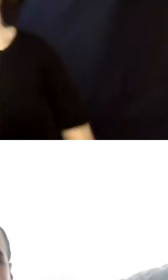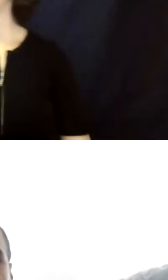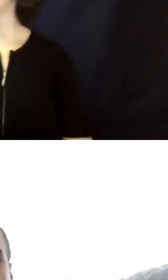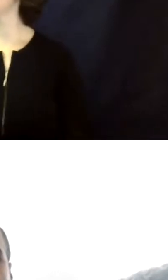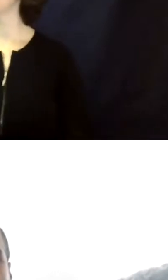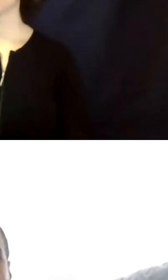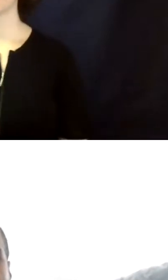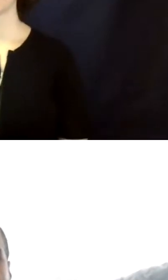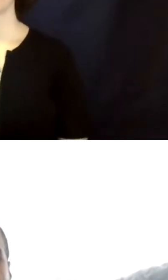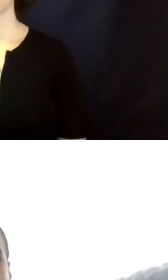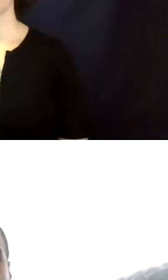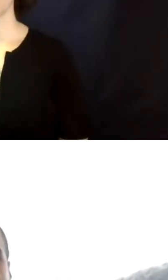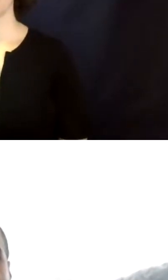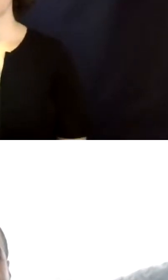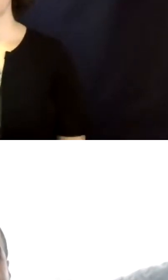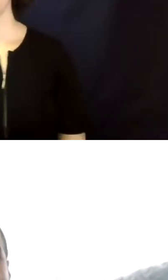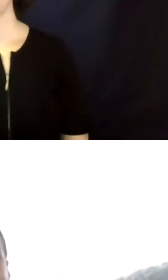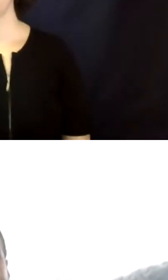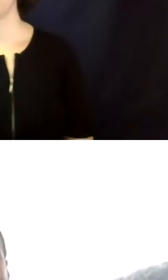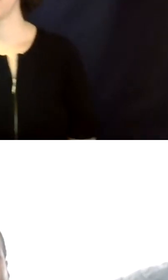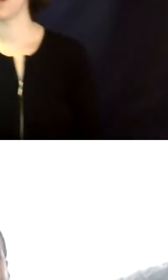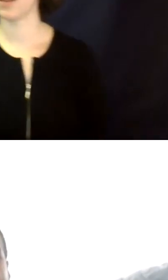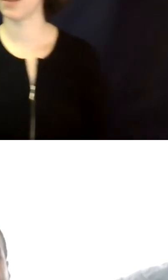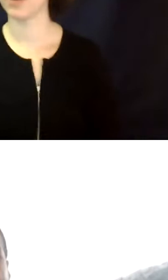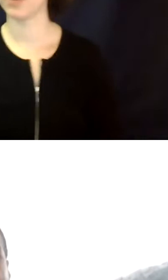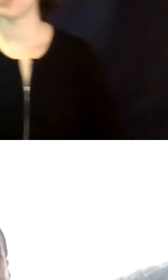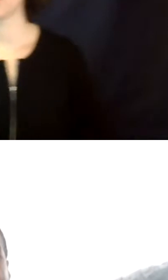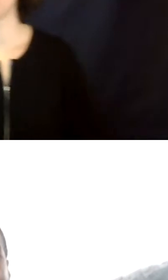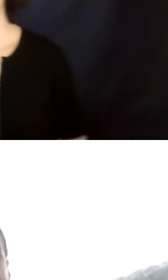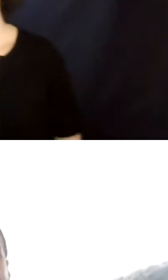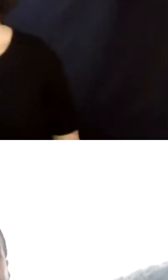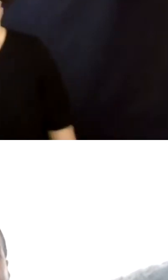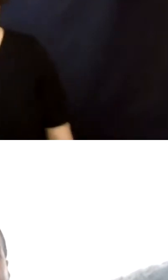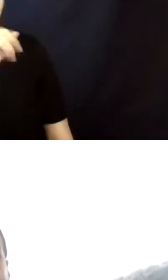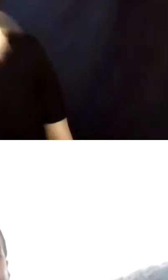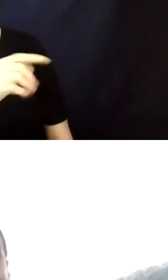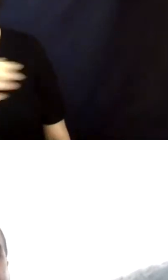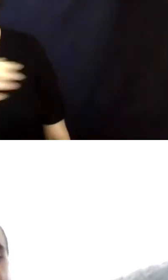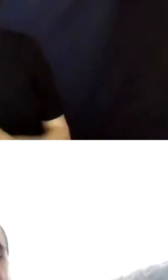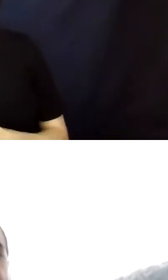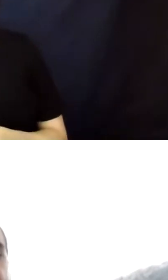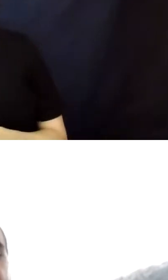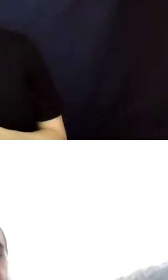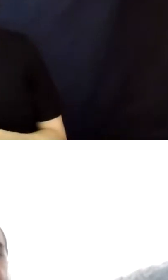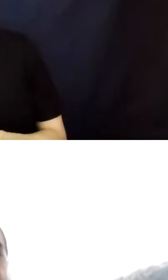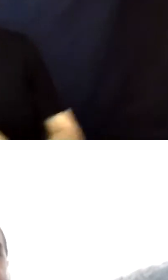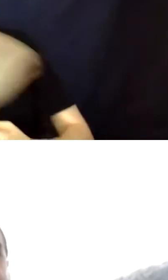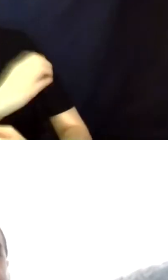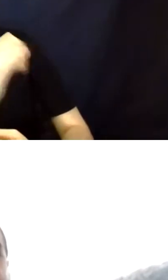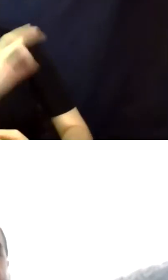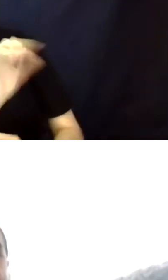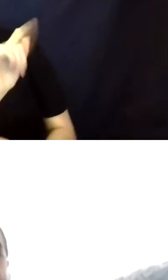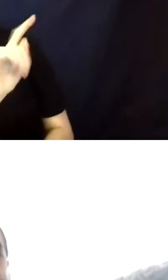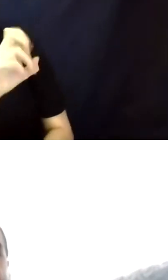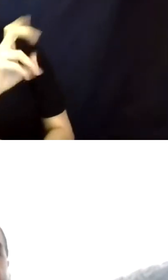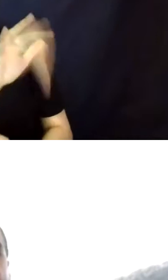Okay. We have a good question here. Uh, how does the POA power of attorney differ from a